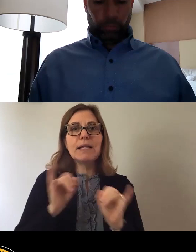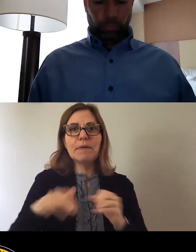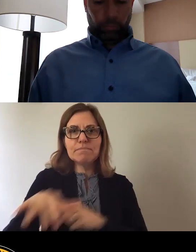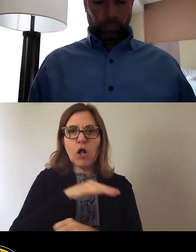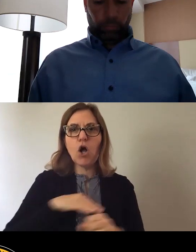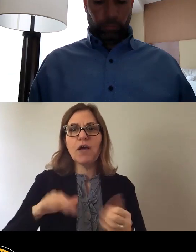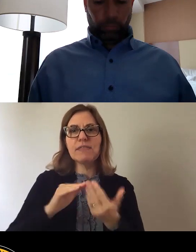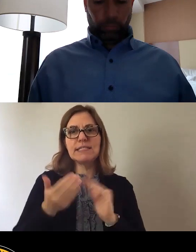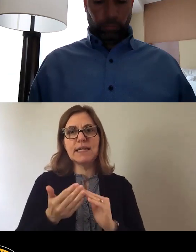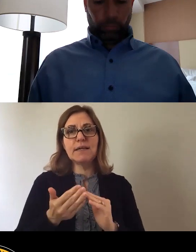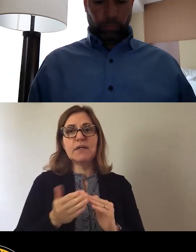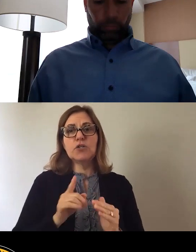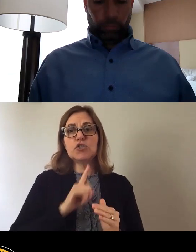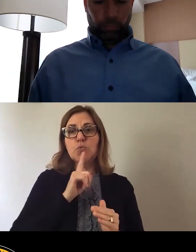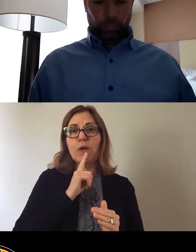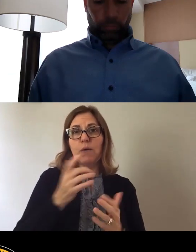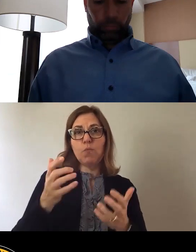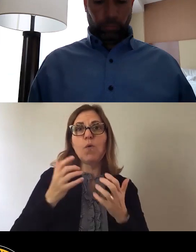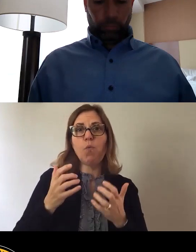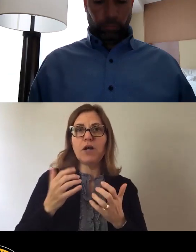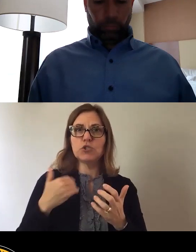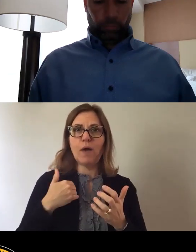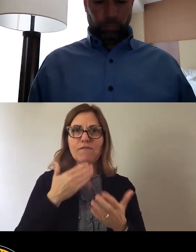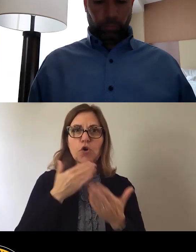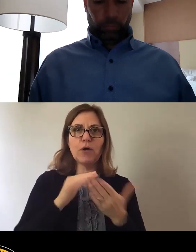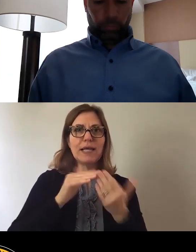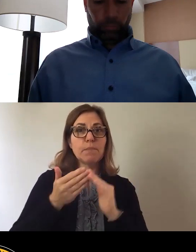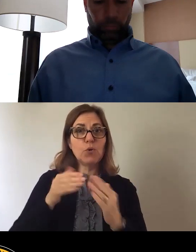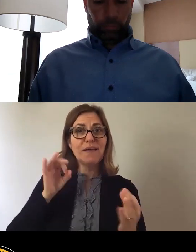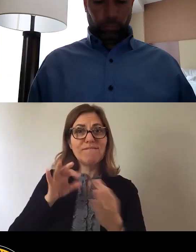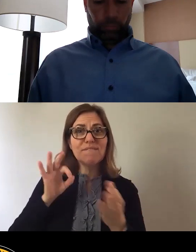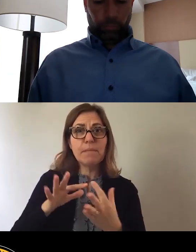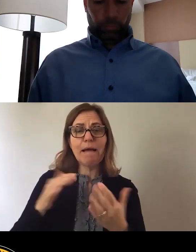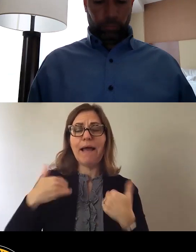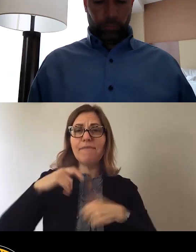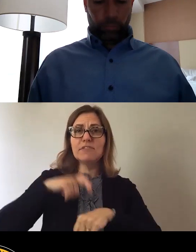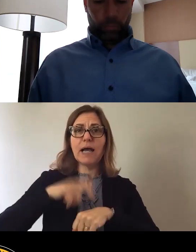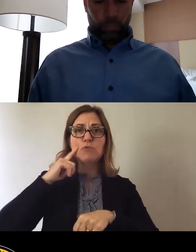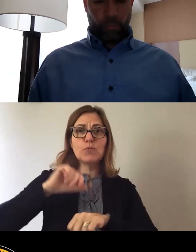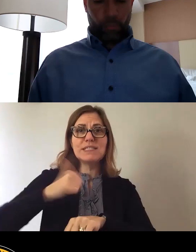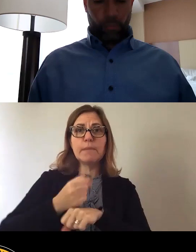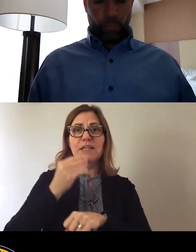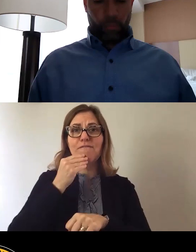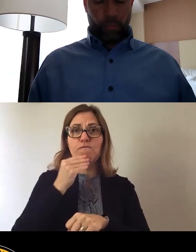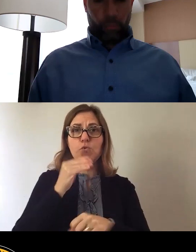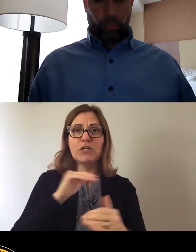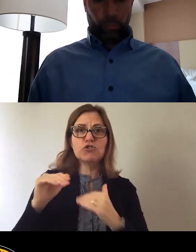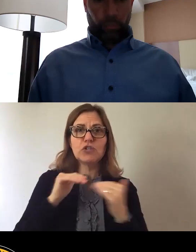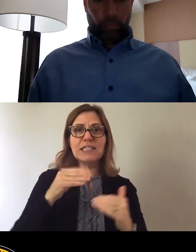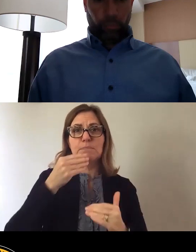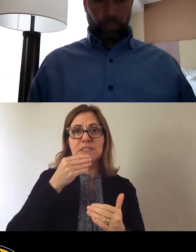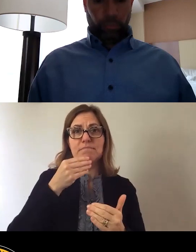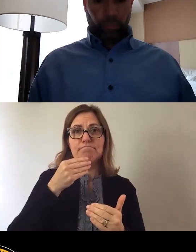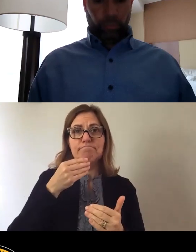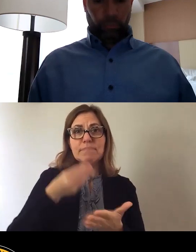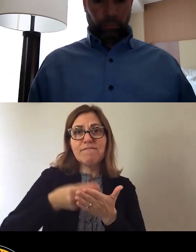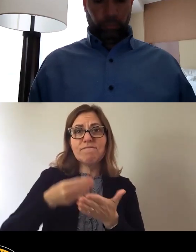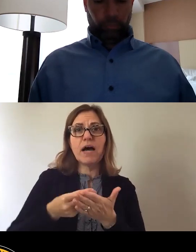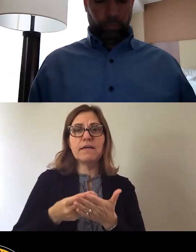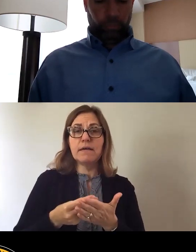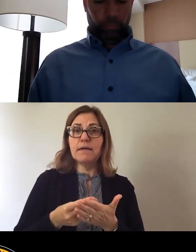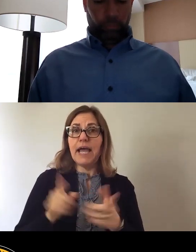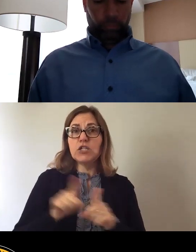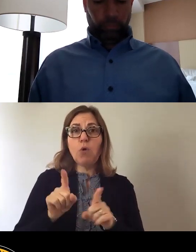community feedback and have the time to consider establishing a food justice fund, and have, at the very least, included more